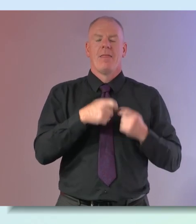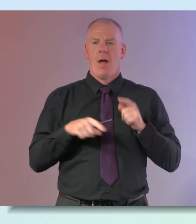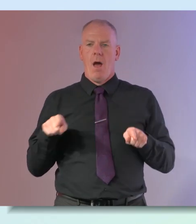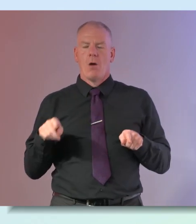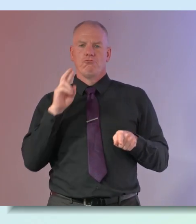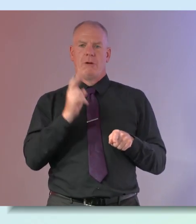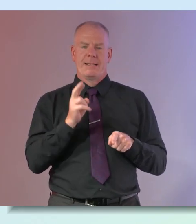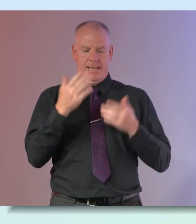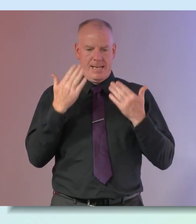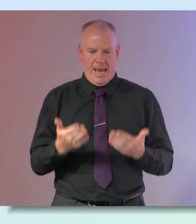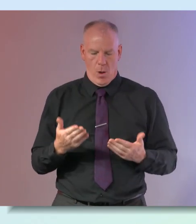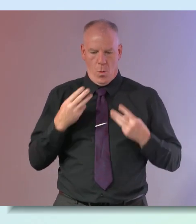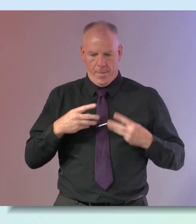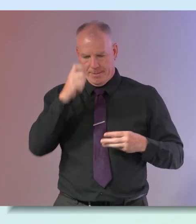consider